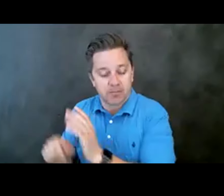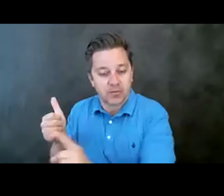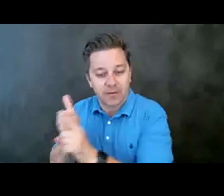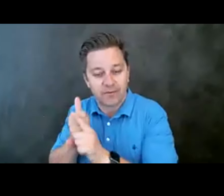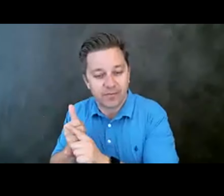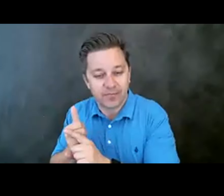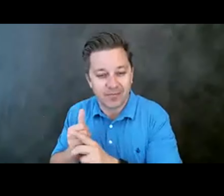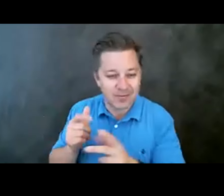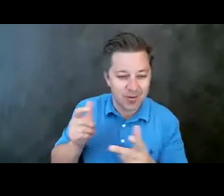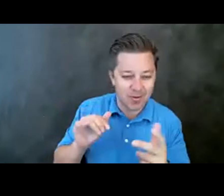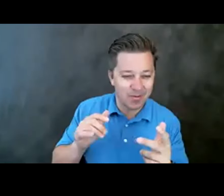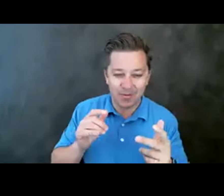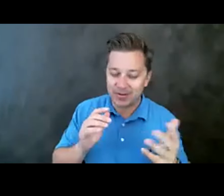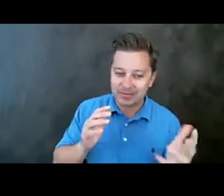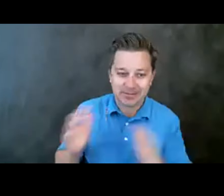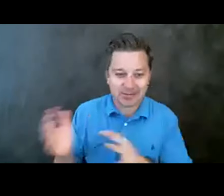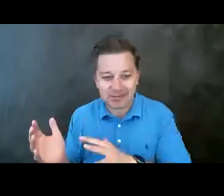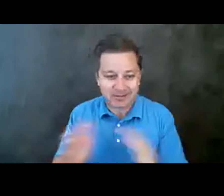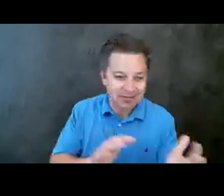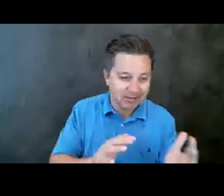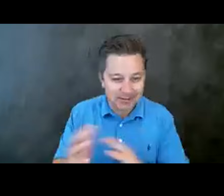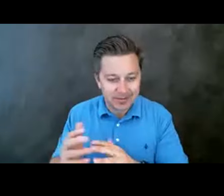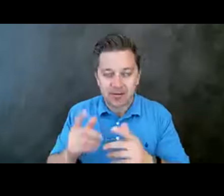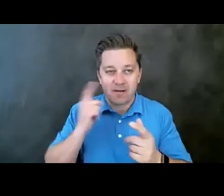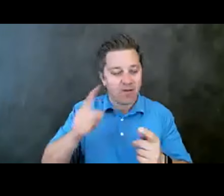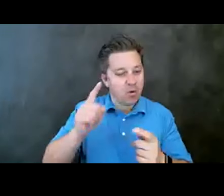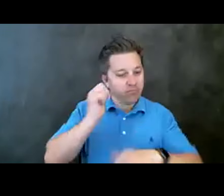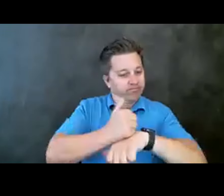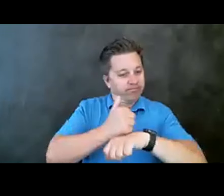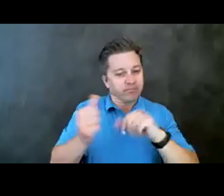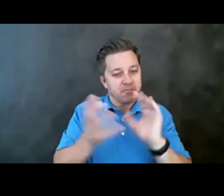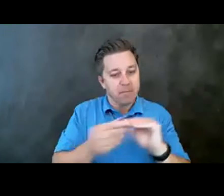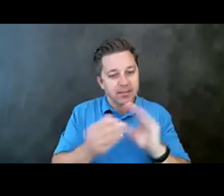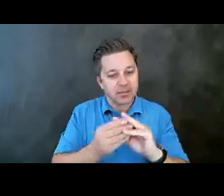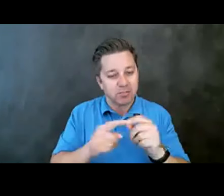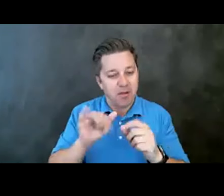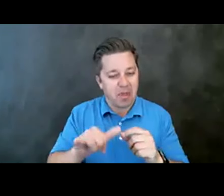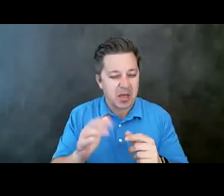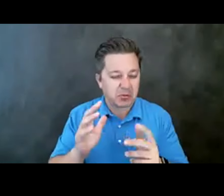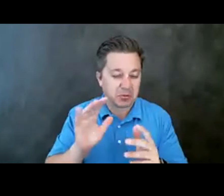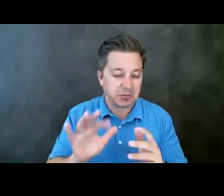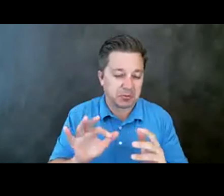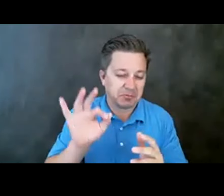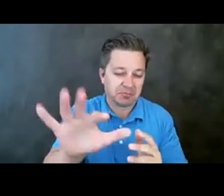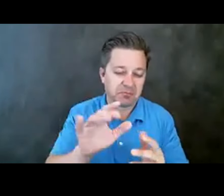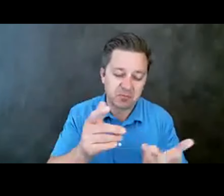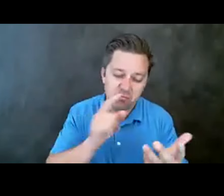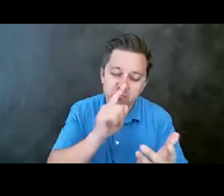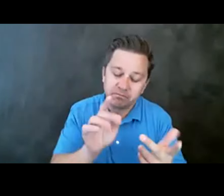push-pull when we're making or creating messages about means safety. So I just wanted to finish with that as a very important point. So